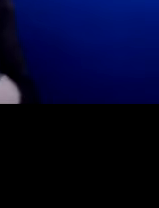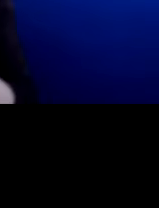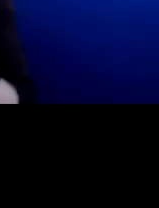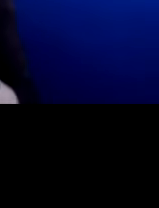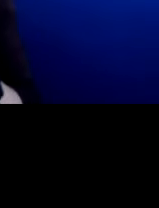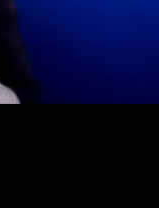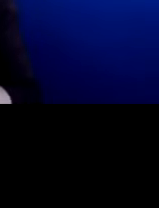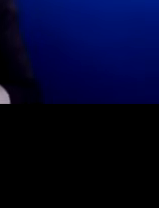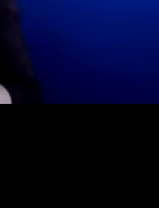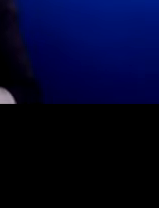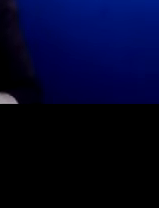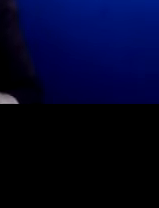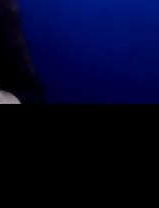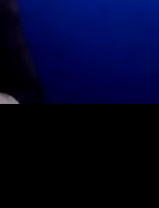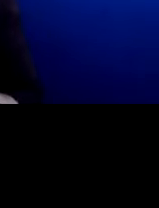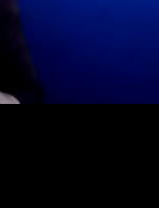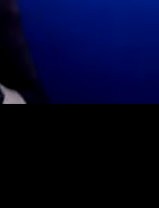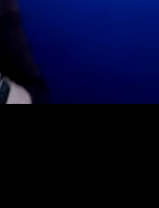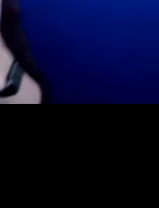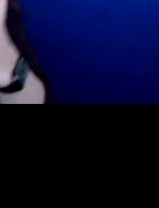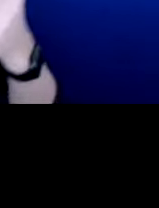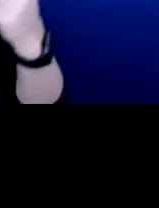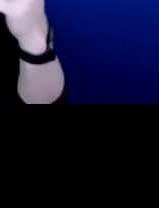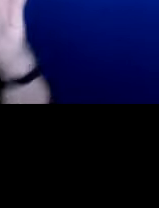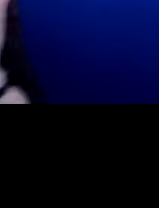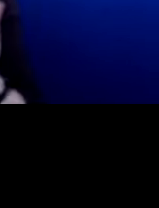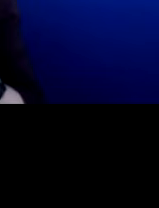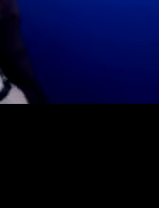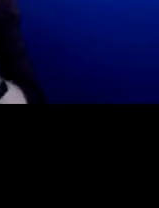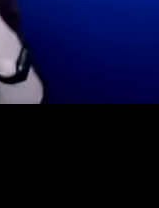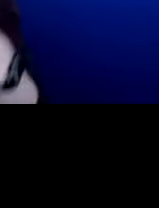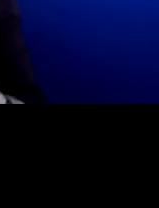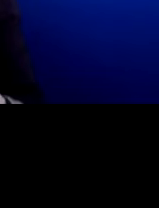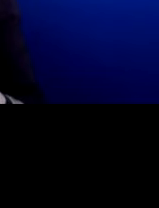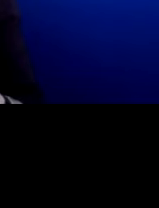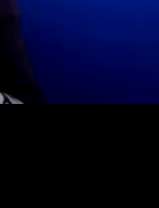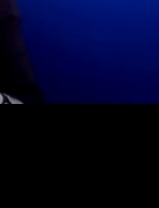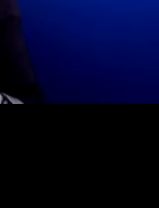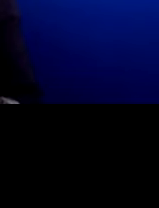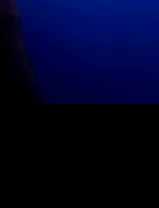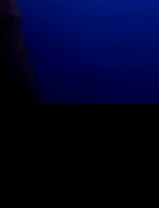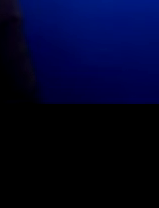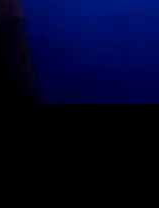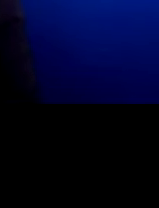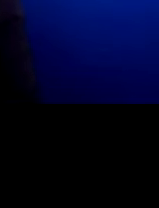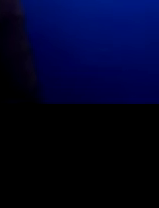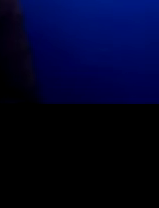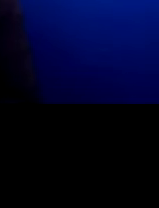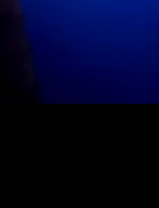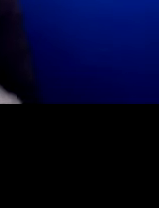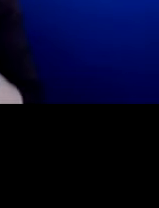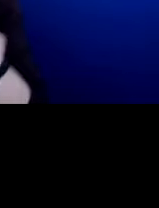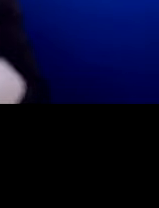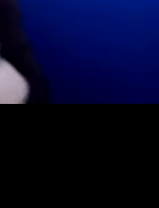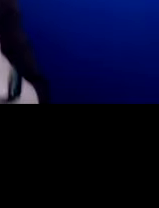trust and all sorts of issues that comes always goes with what the other speakers say. I was going to ask you about